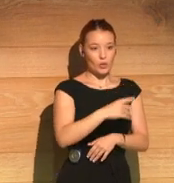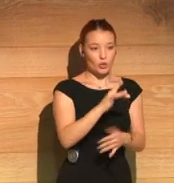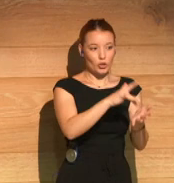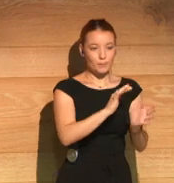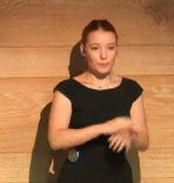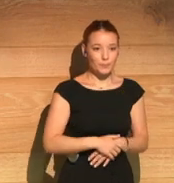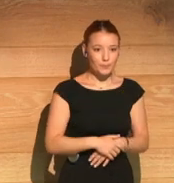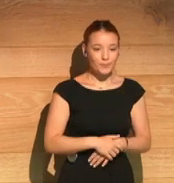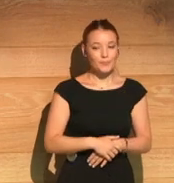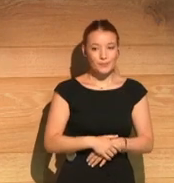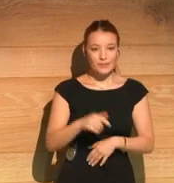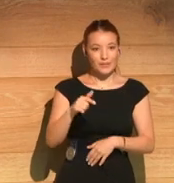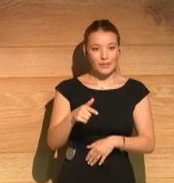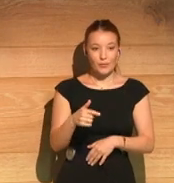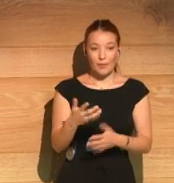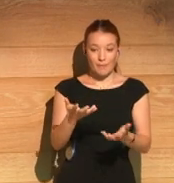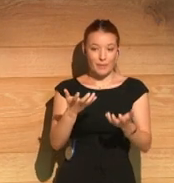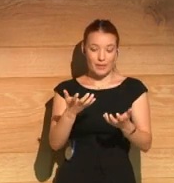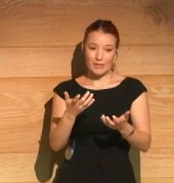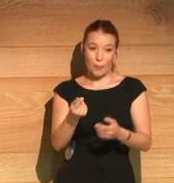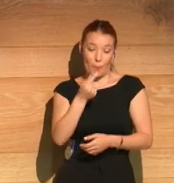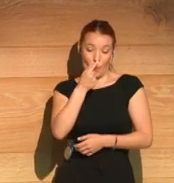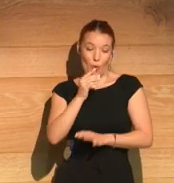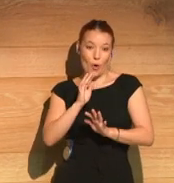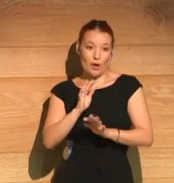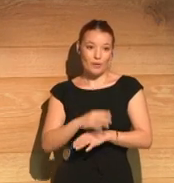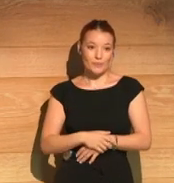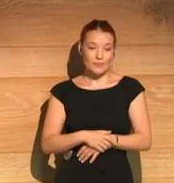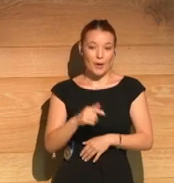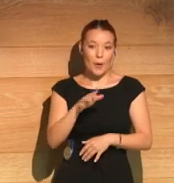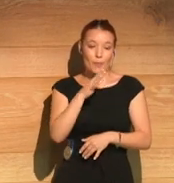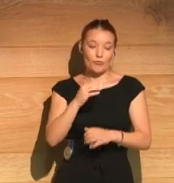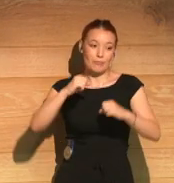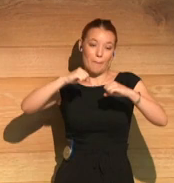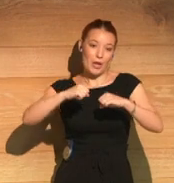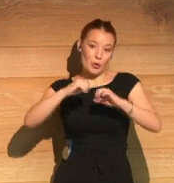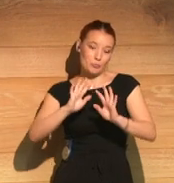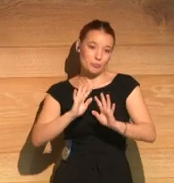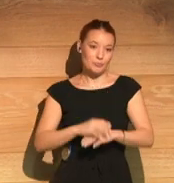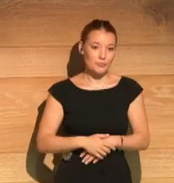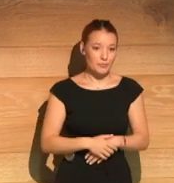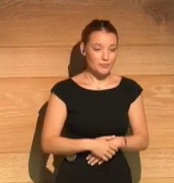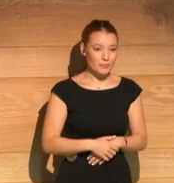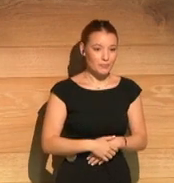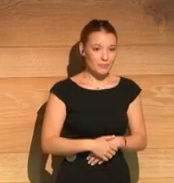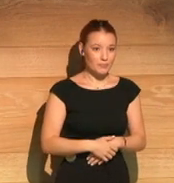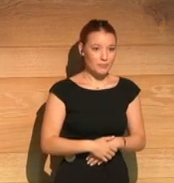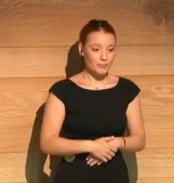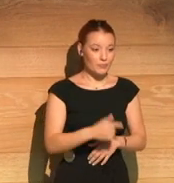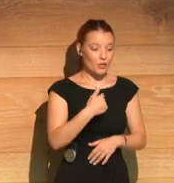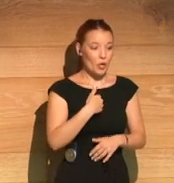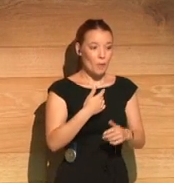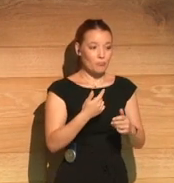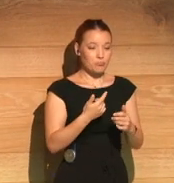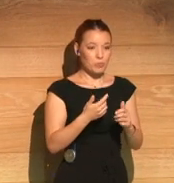All right, so not much left. That's one of the few advantages of being less young. And now